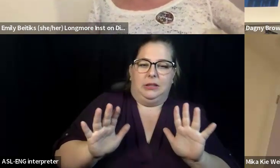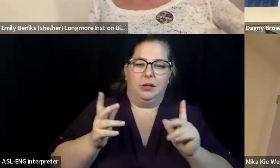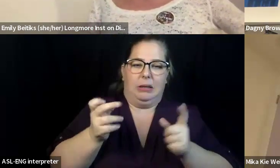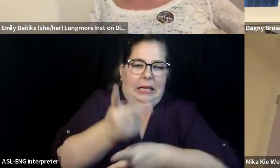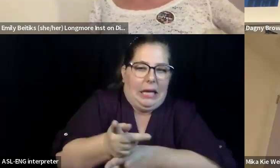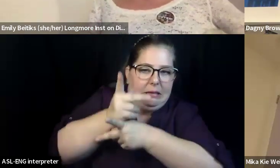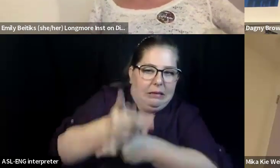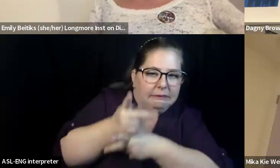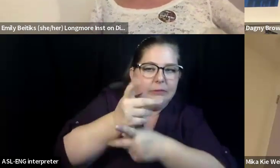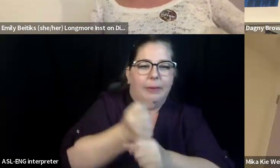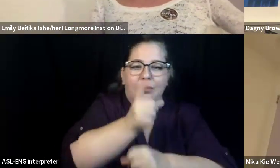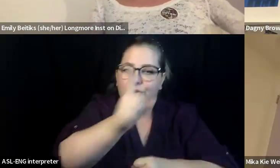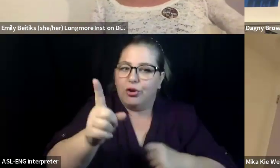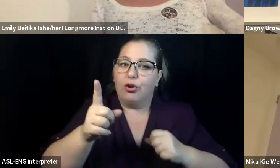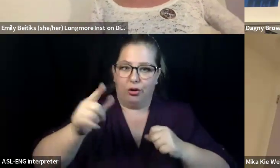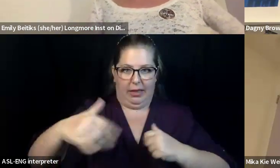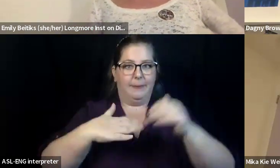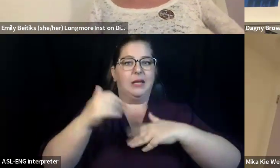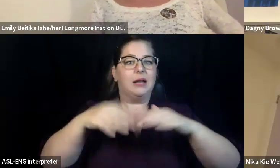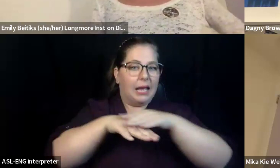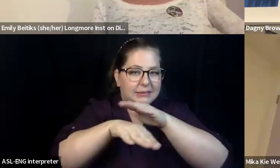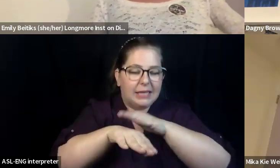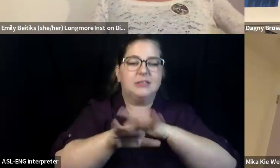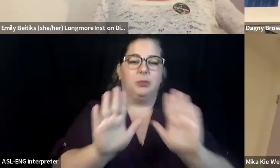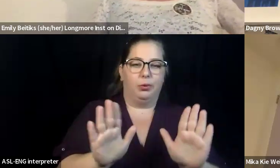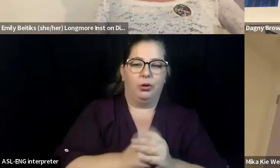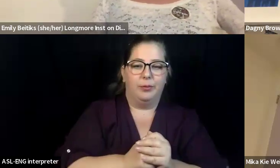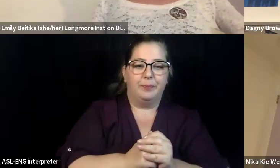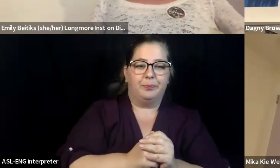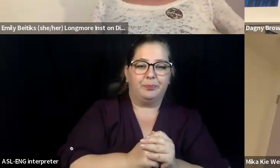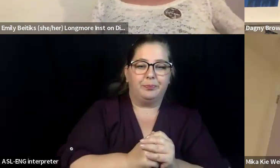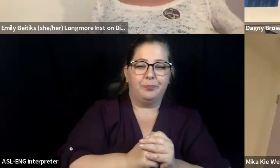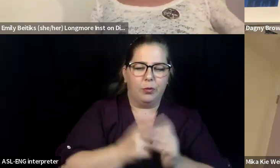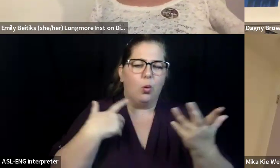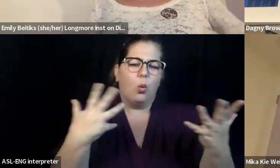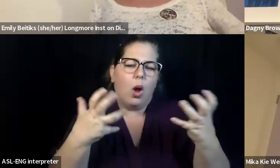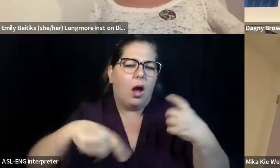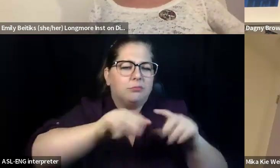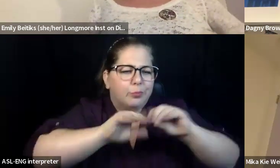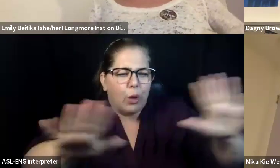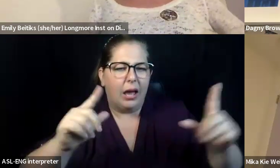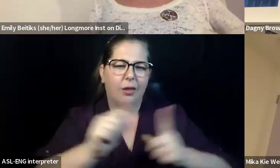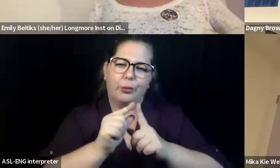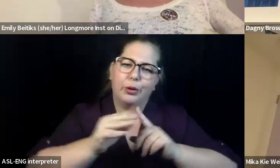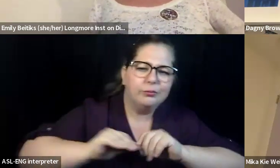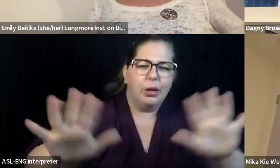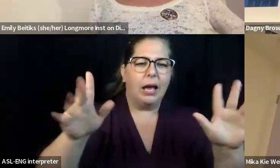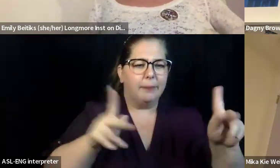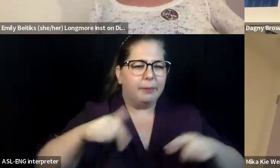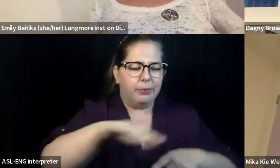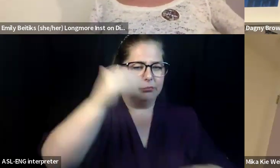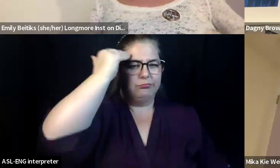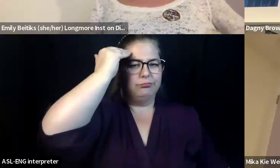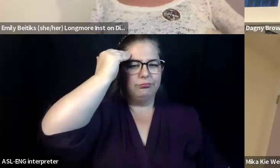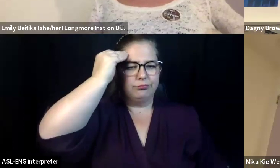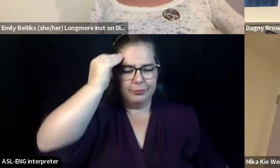Thanks. Okay. Thanks. Yeah. If it's, I want to be clear on this though, this is a very important point that's lost in our community very often. And that